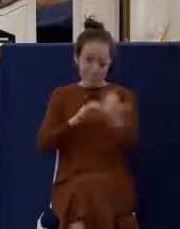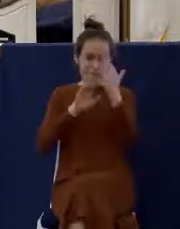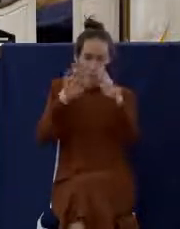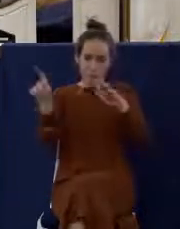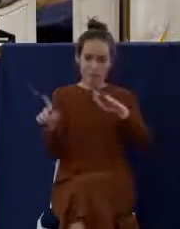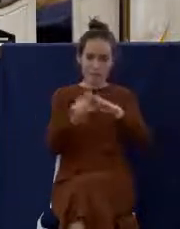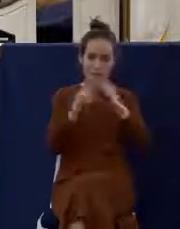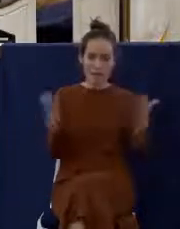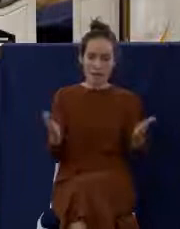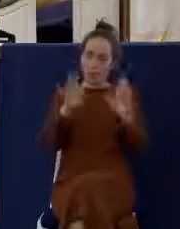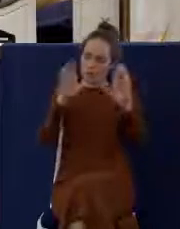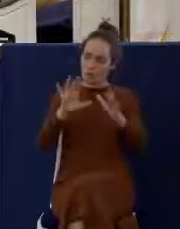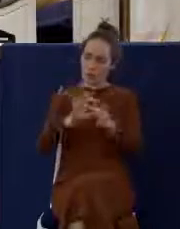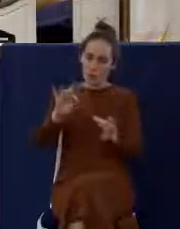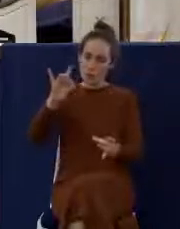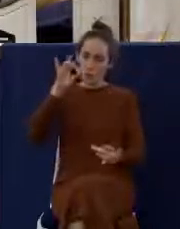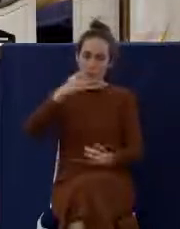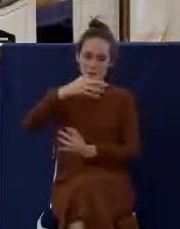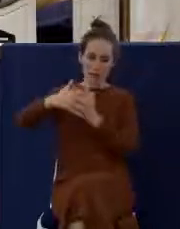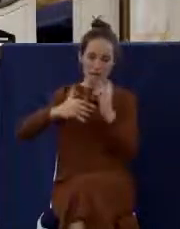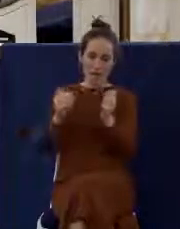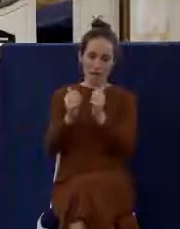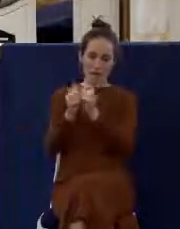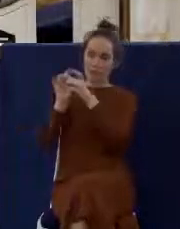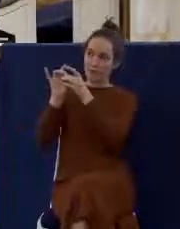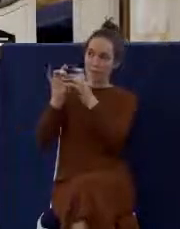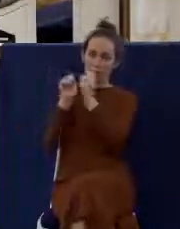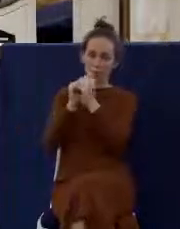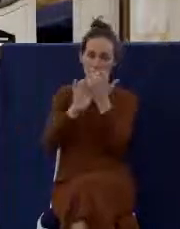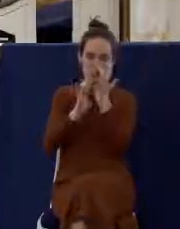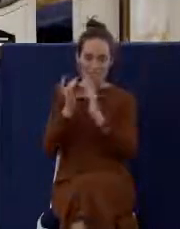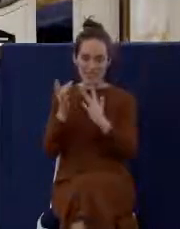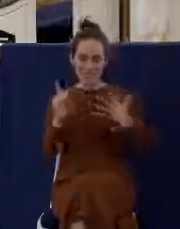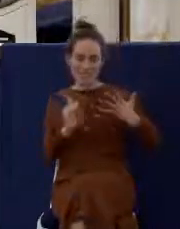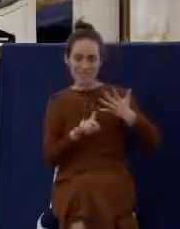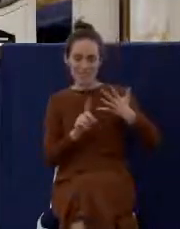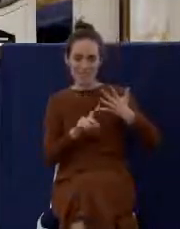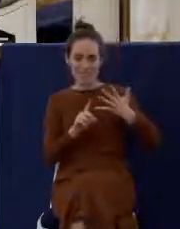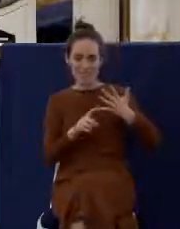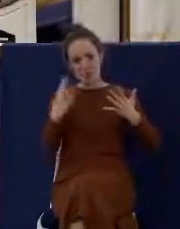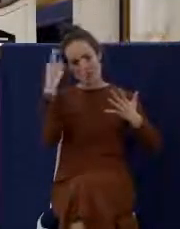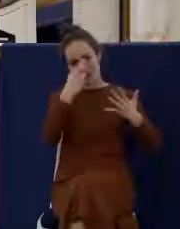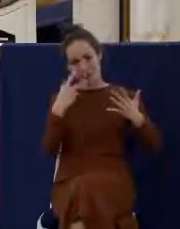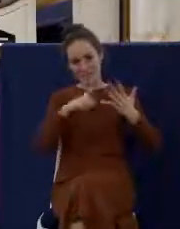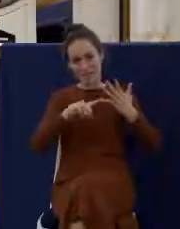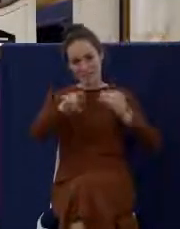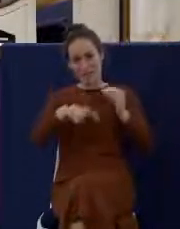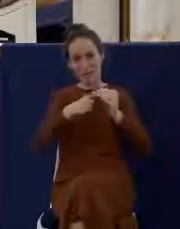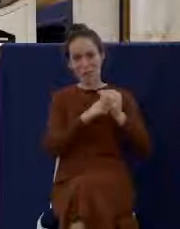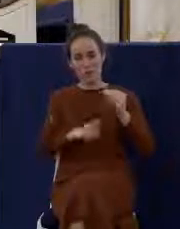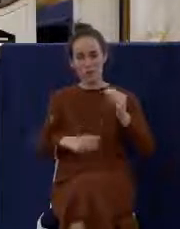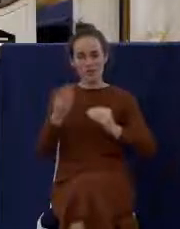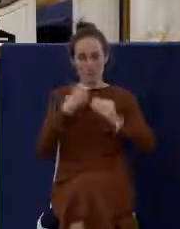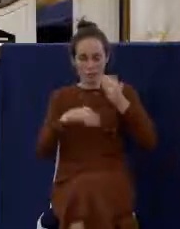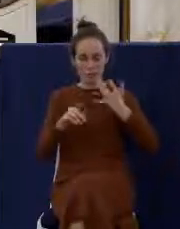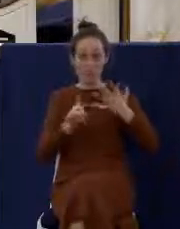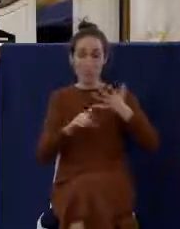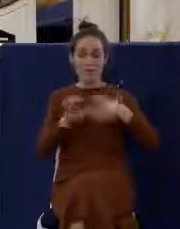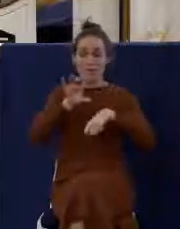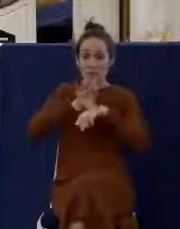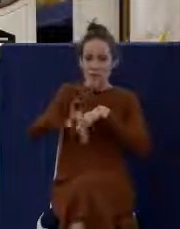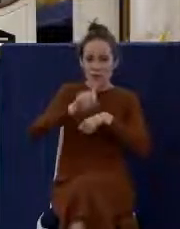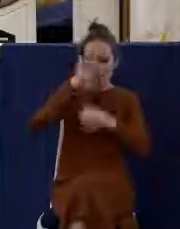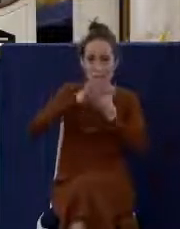that we have with Jesus. But let me give you the fifth thing here about the Lord's table. forces believers to examine themselves